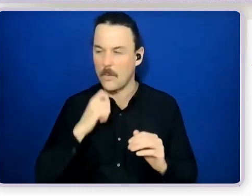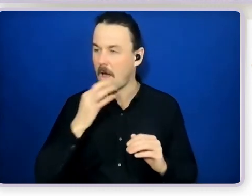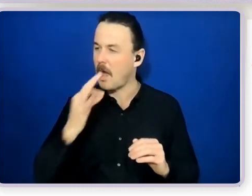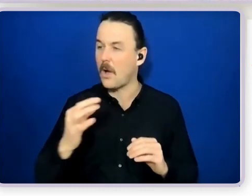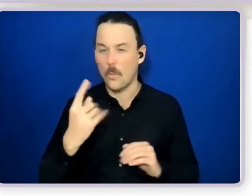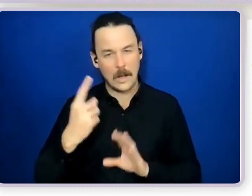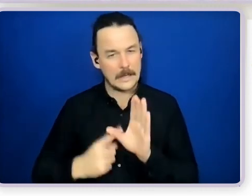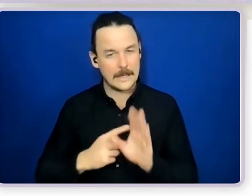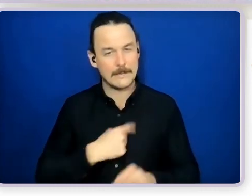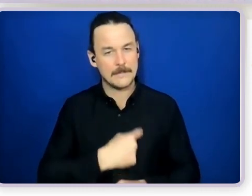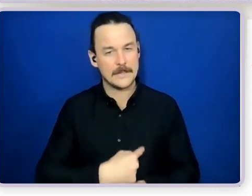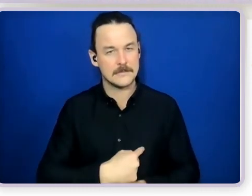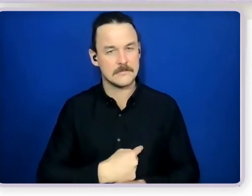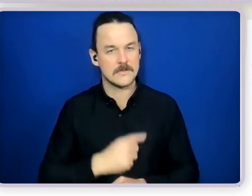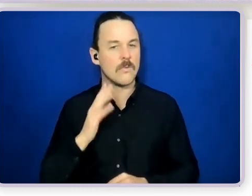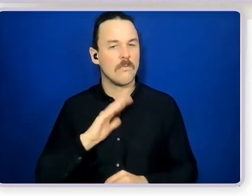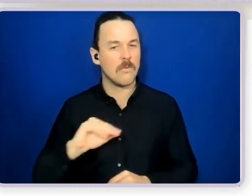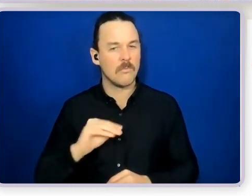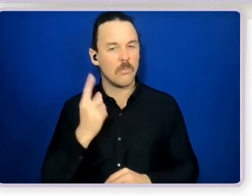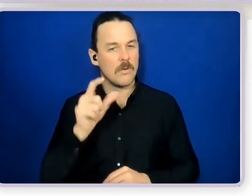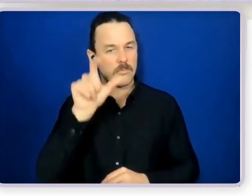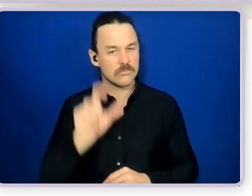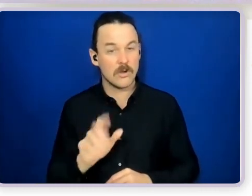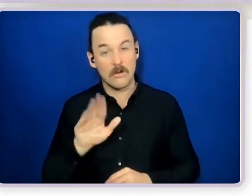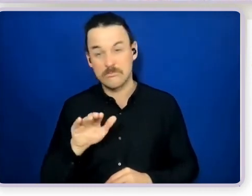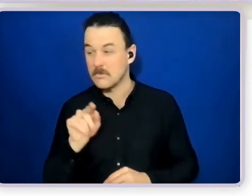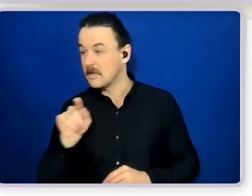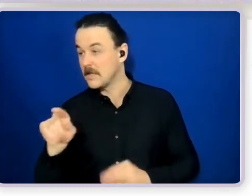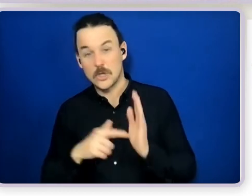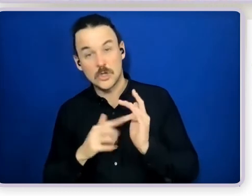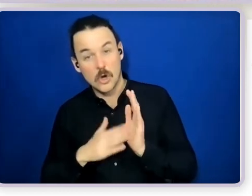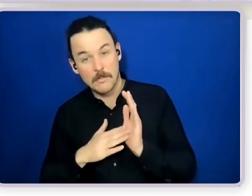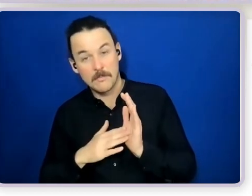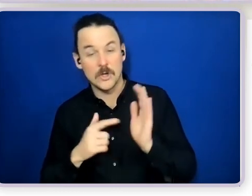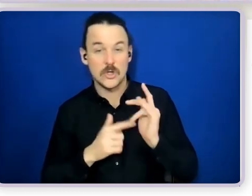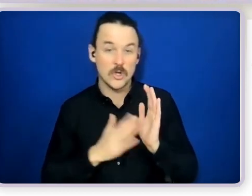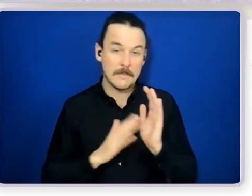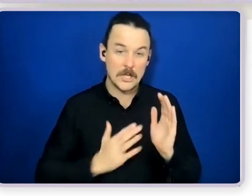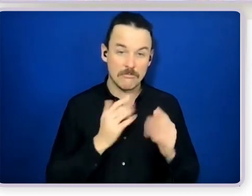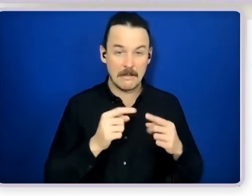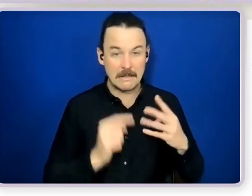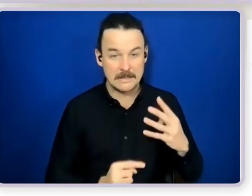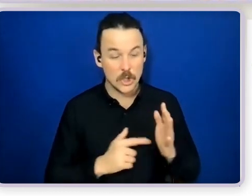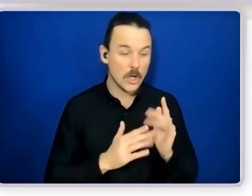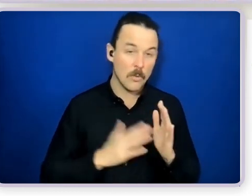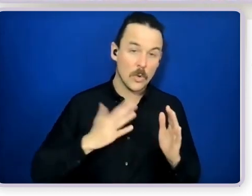individual you know this is this is Tom Tom's interested in this this is what Tom would like to achieve you know we think you would be a good member on